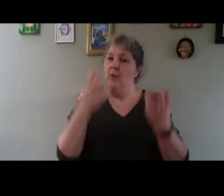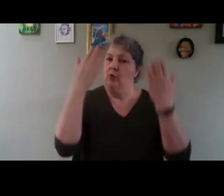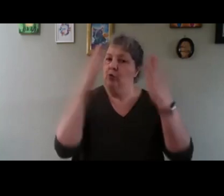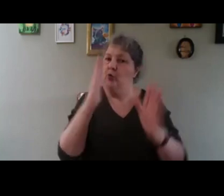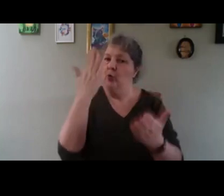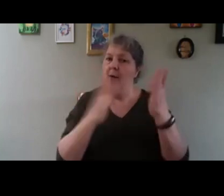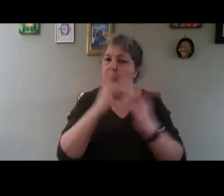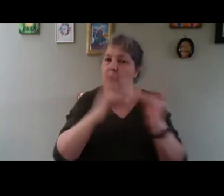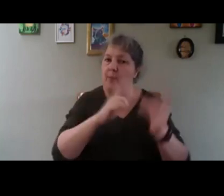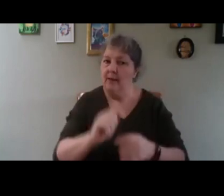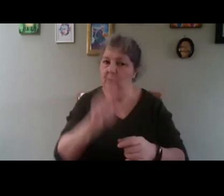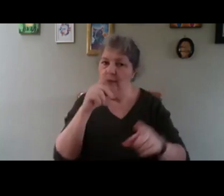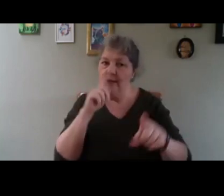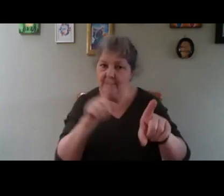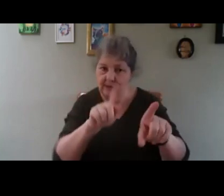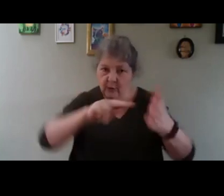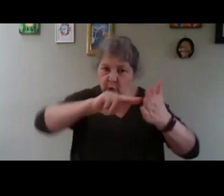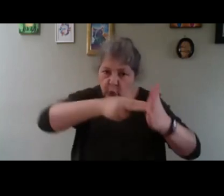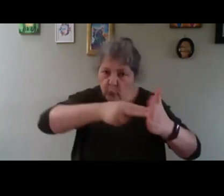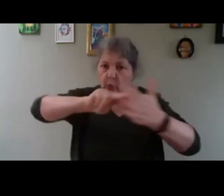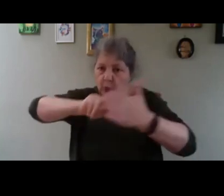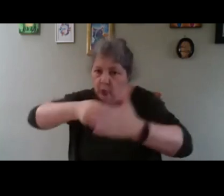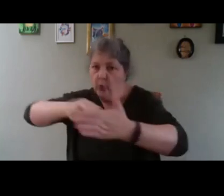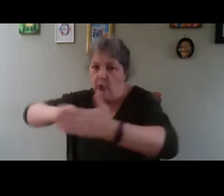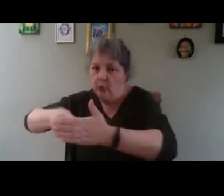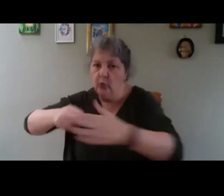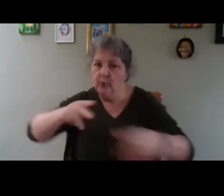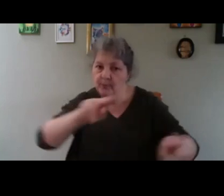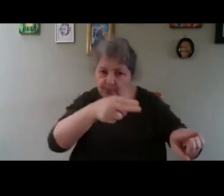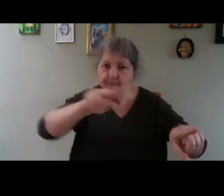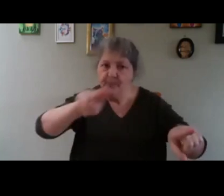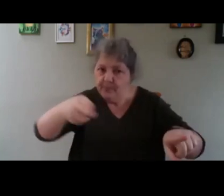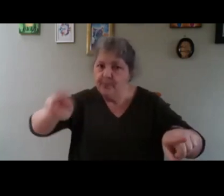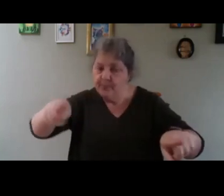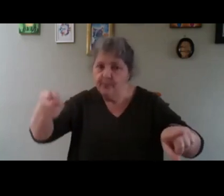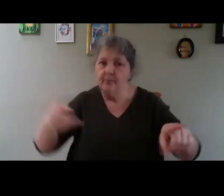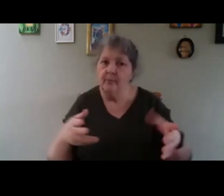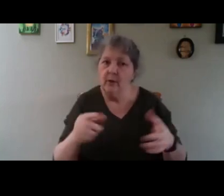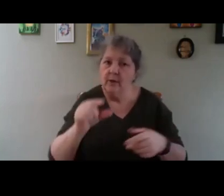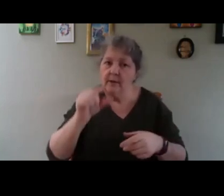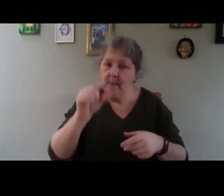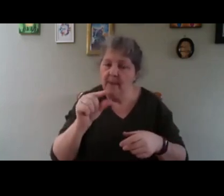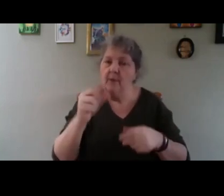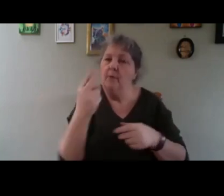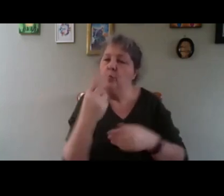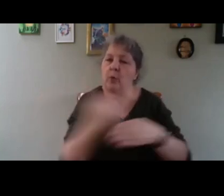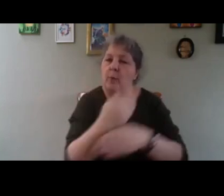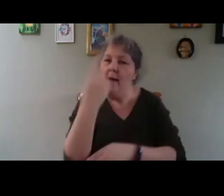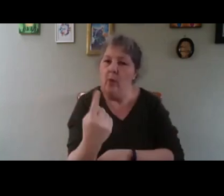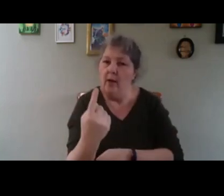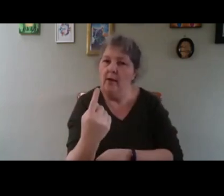You can see that you have screwed there, there. You can see that there is a bit of two by one here,